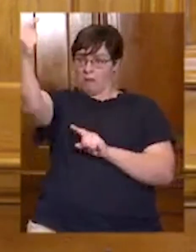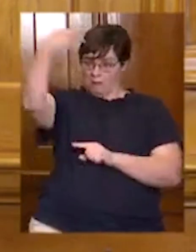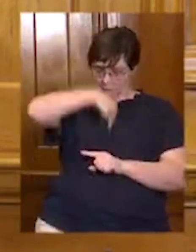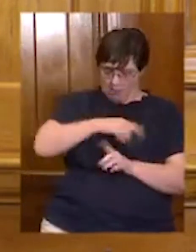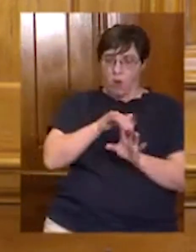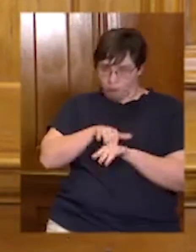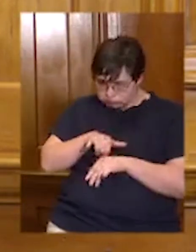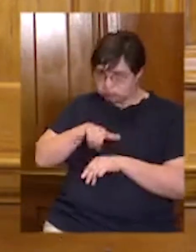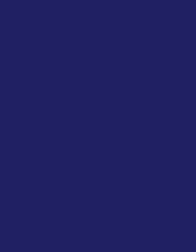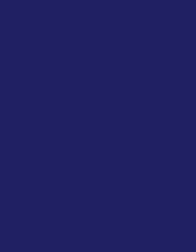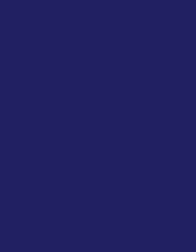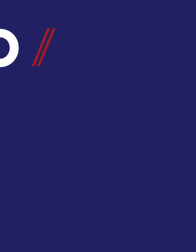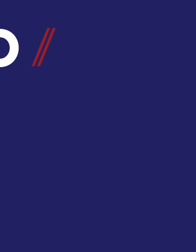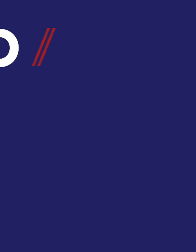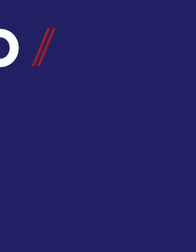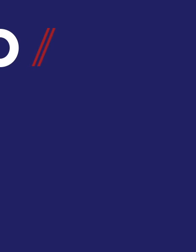country eased.